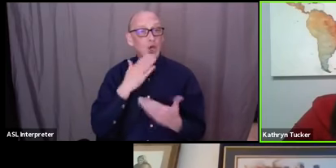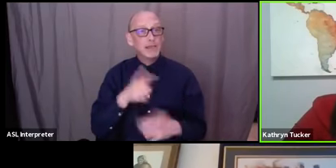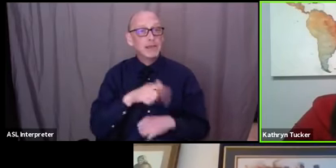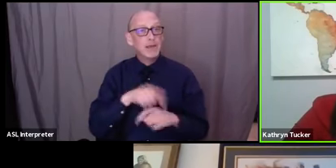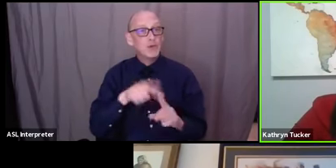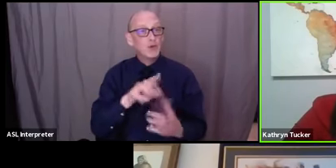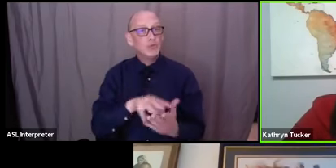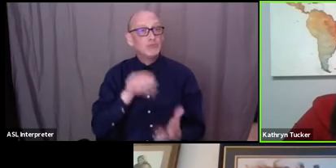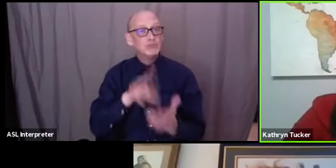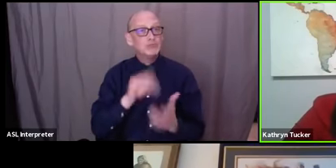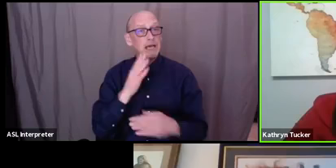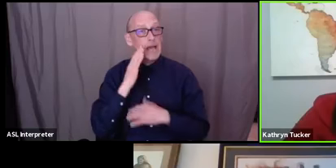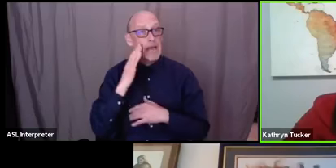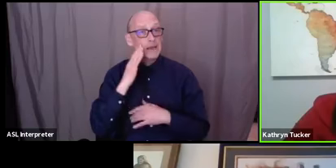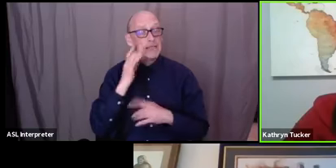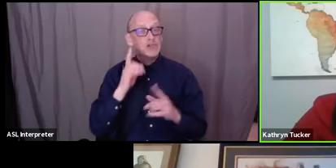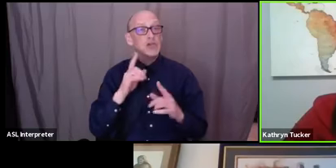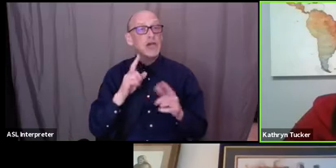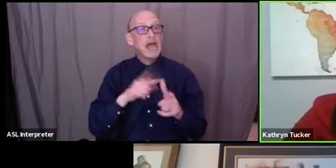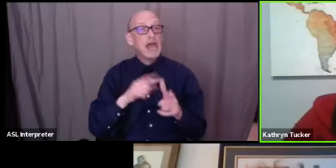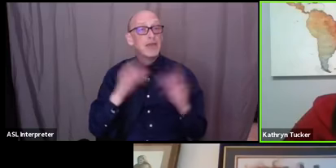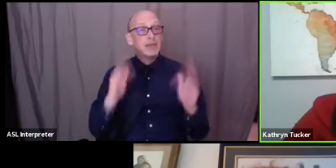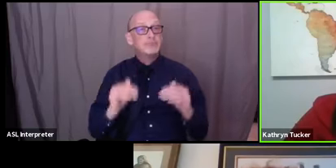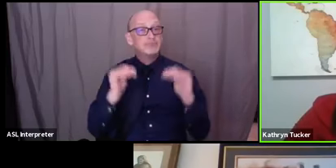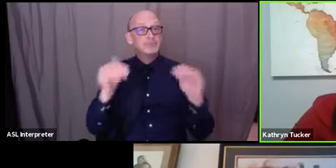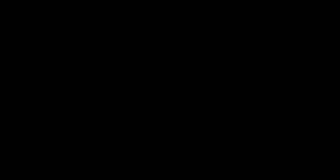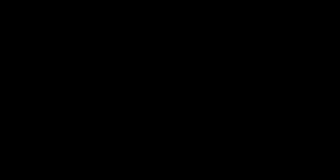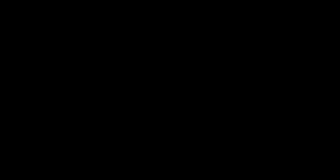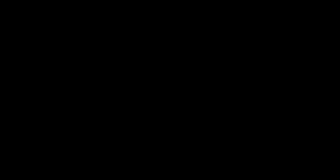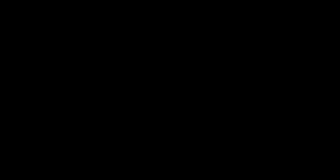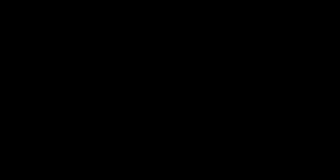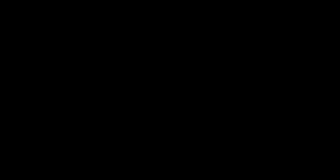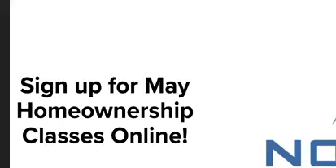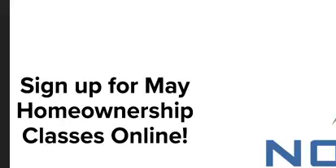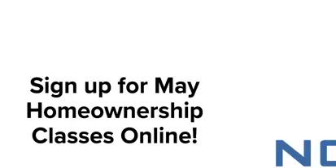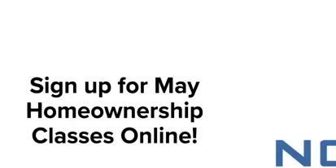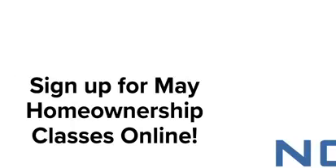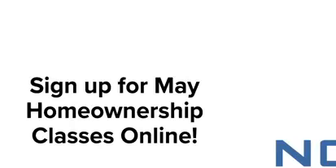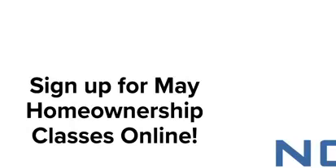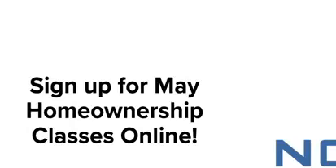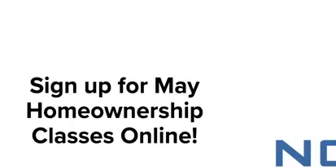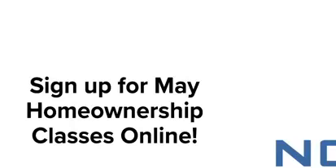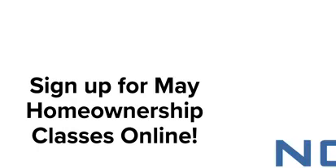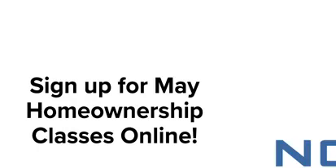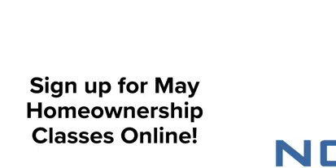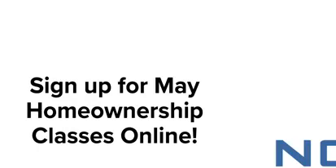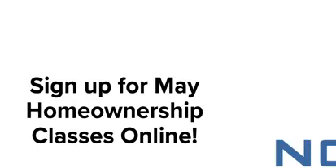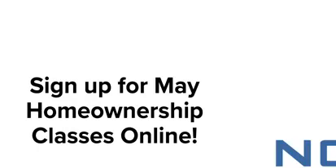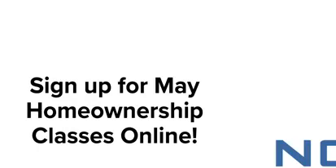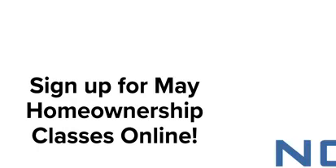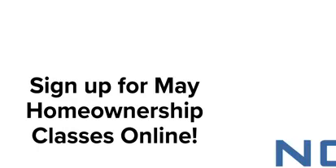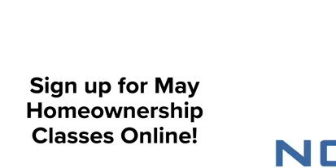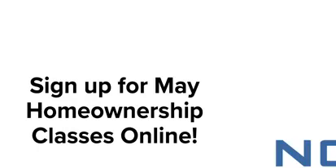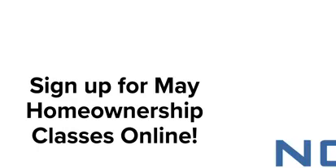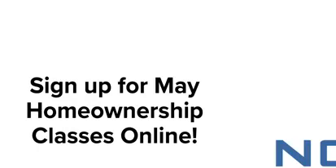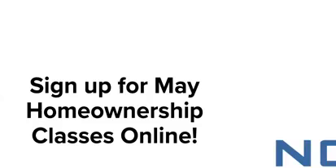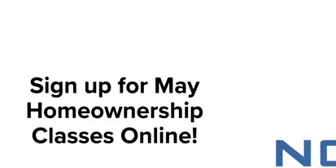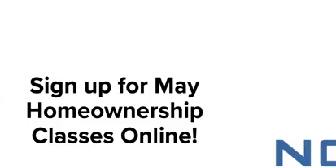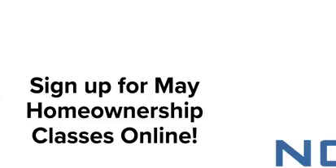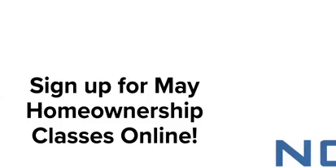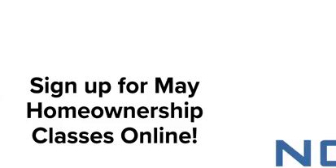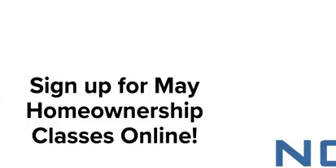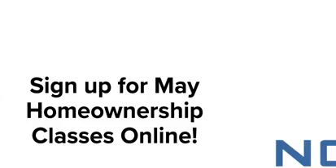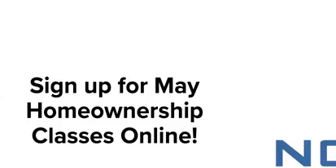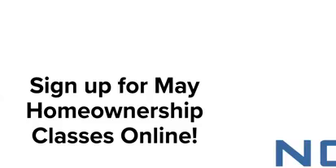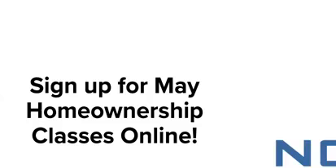um in our community because to me um the biggest thing that's that um is in my head is to um to